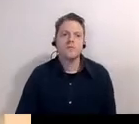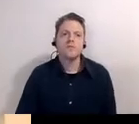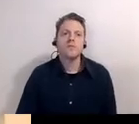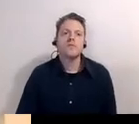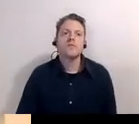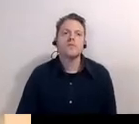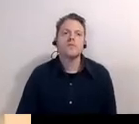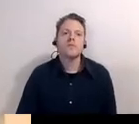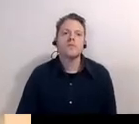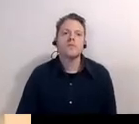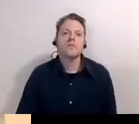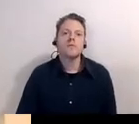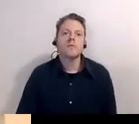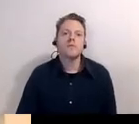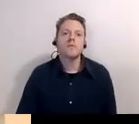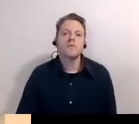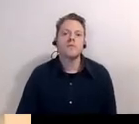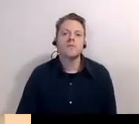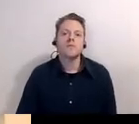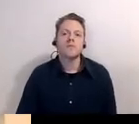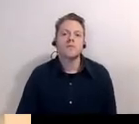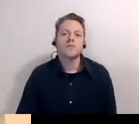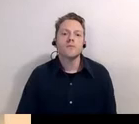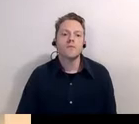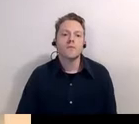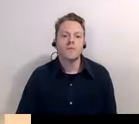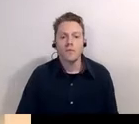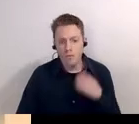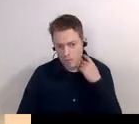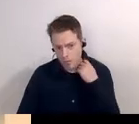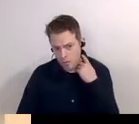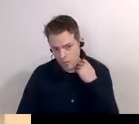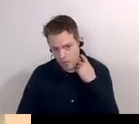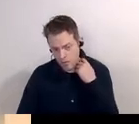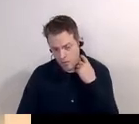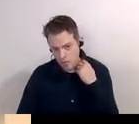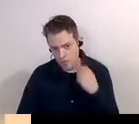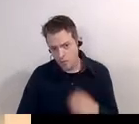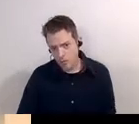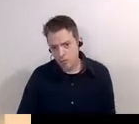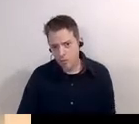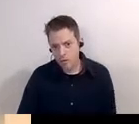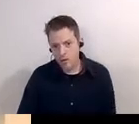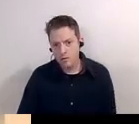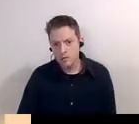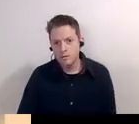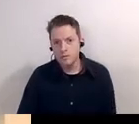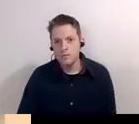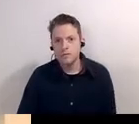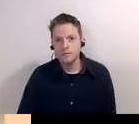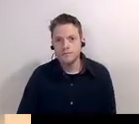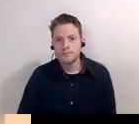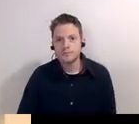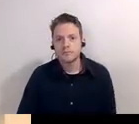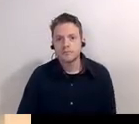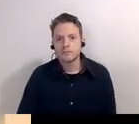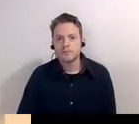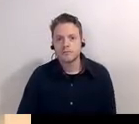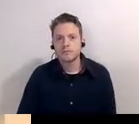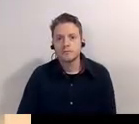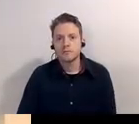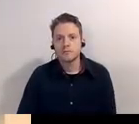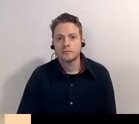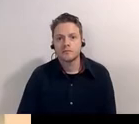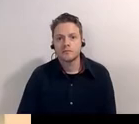left if you walk downtown from here so we're looking at it from uh toreros if you walk downtown from here and look back you'll see that that